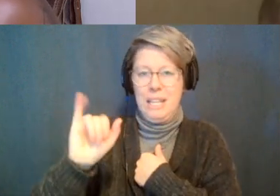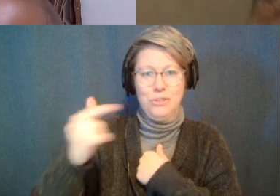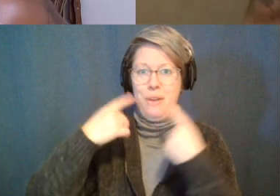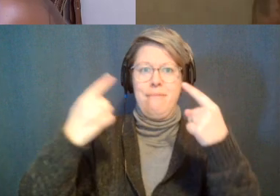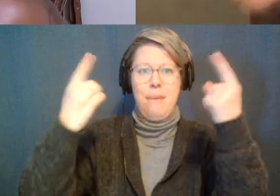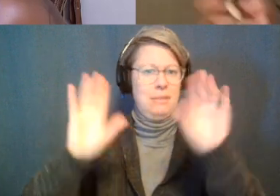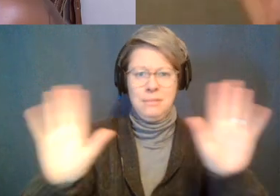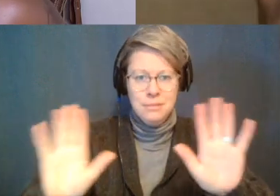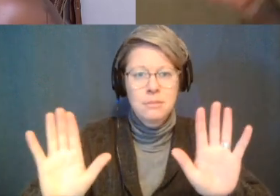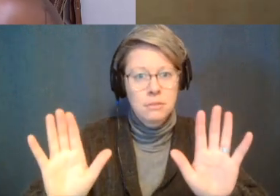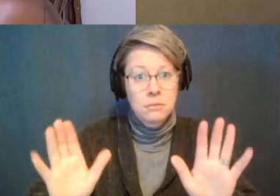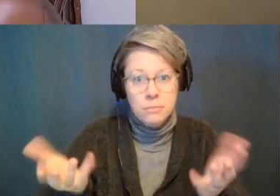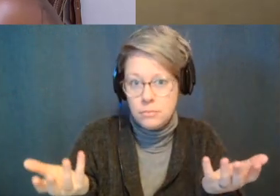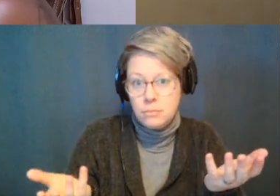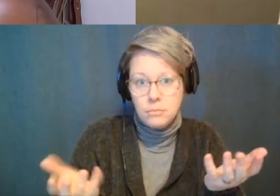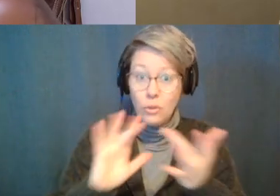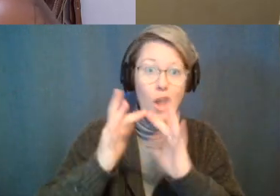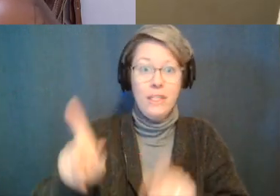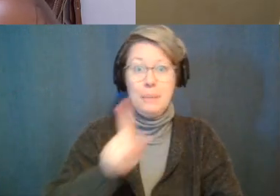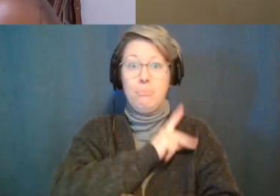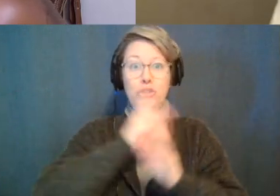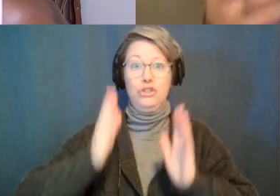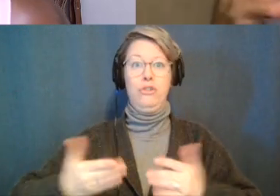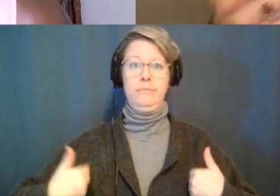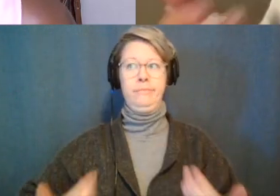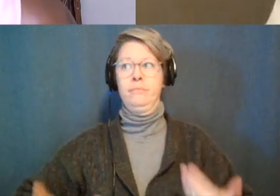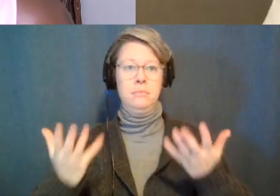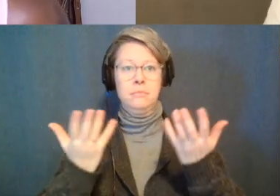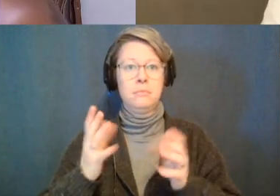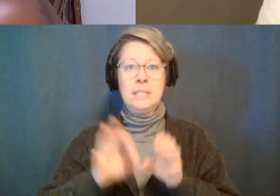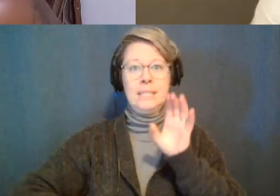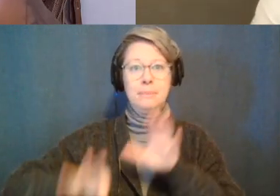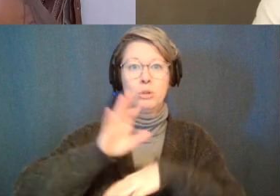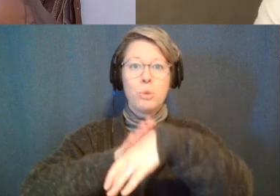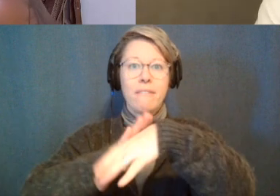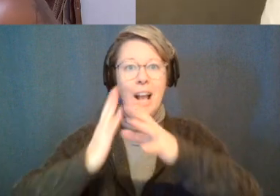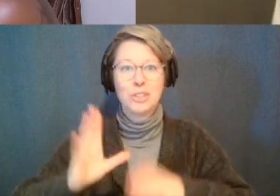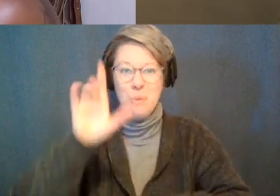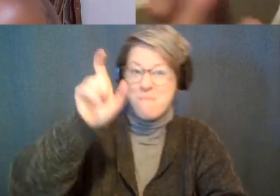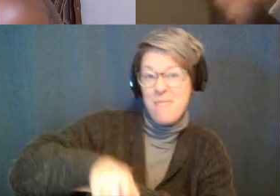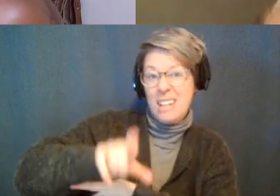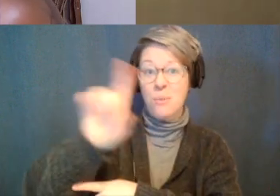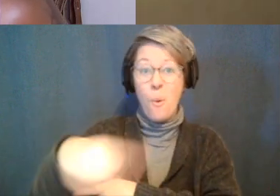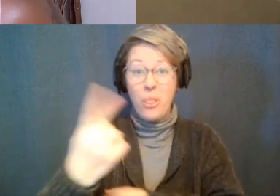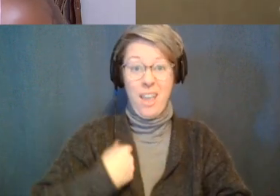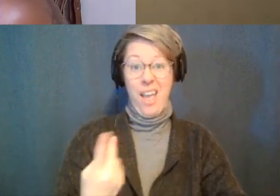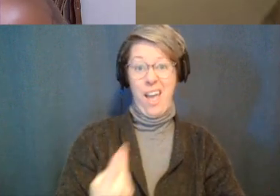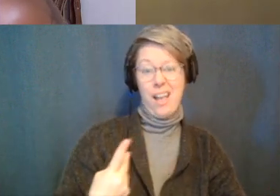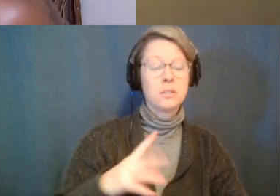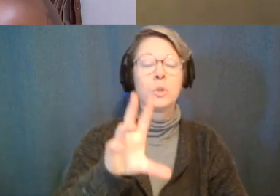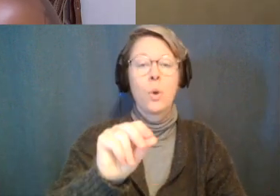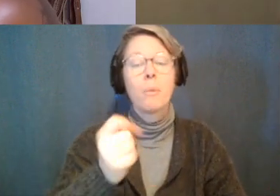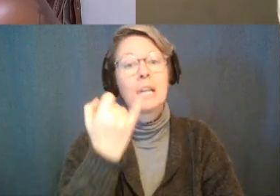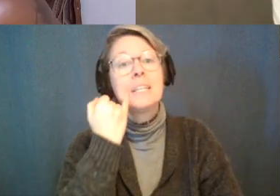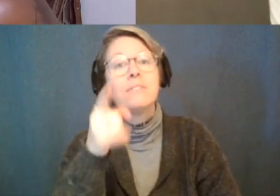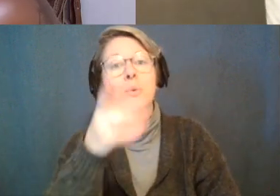be you know a online spiritual advisor yeah me or brendan but um but yeah if you are receiving that to any degree